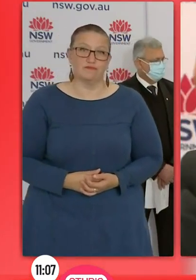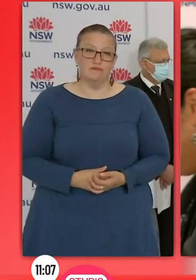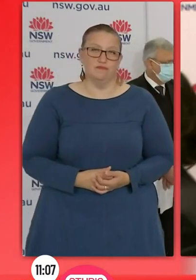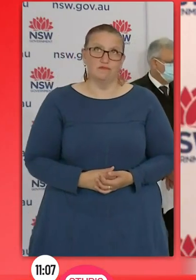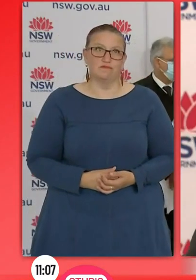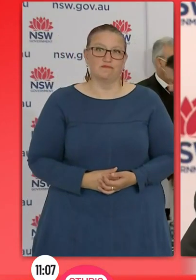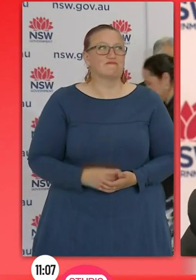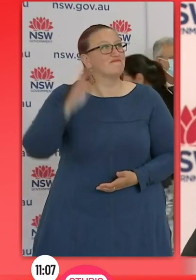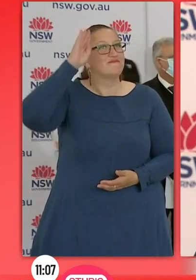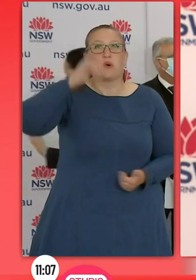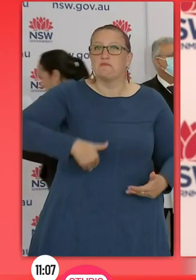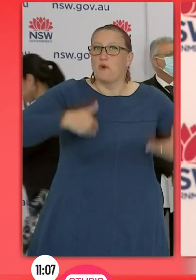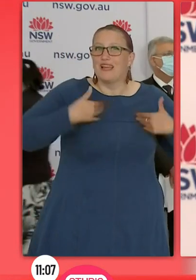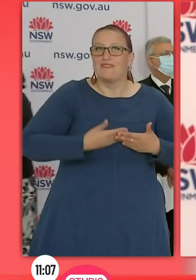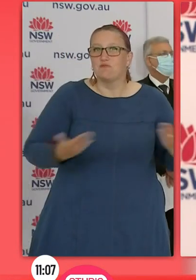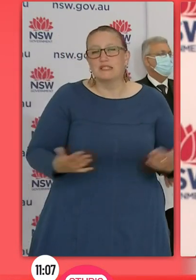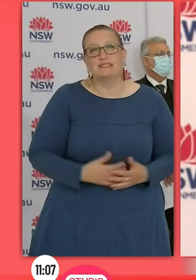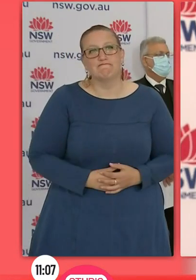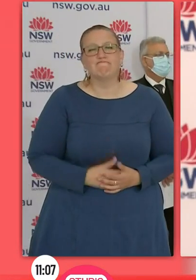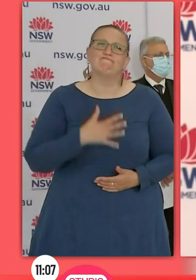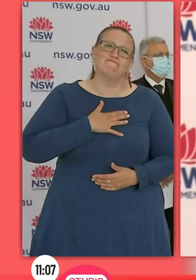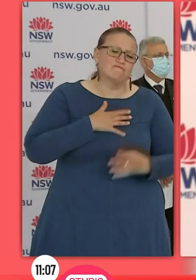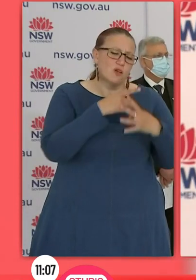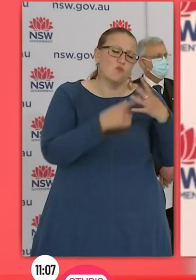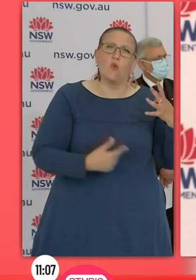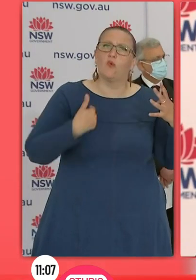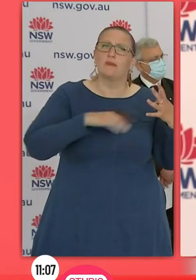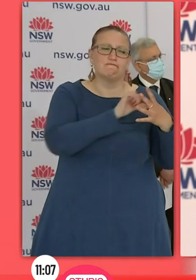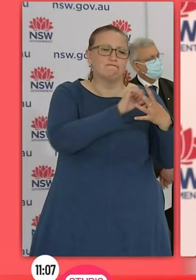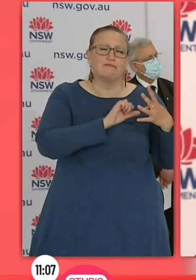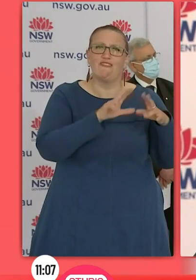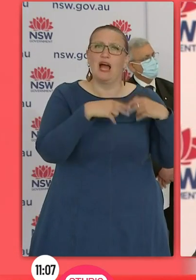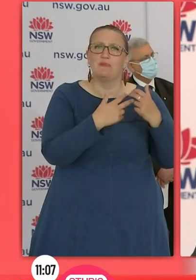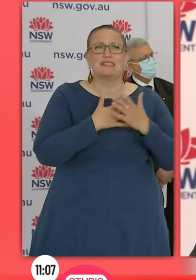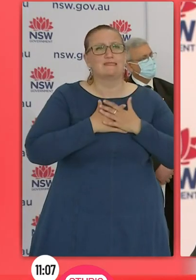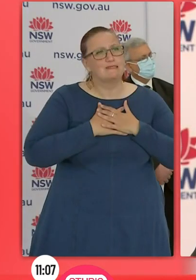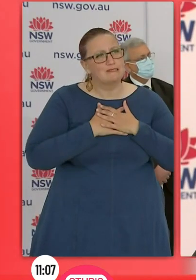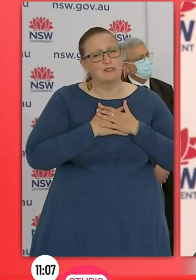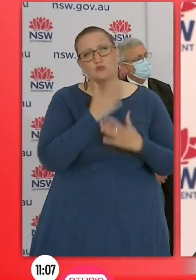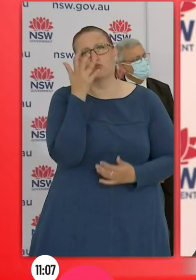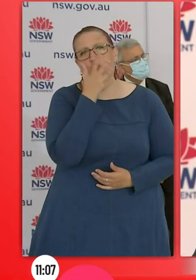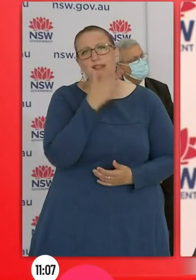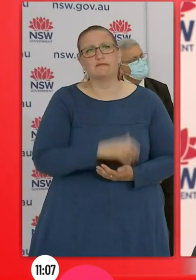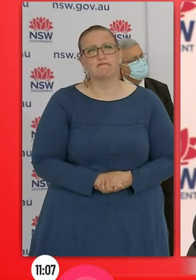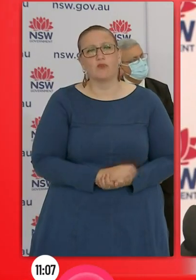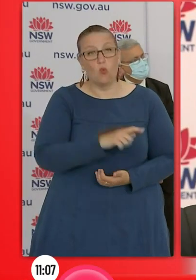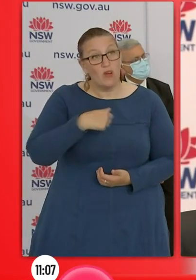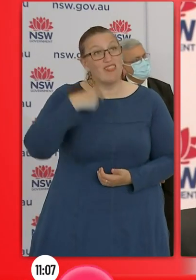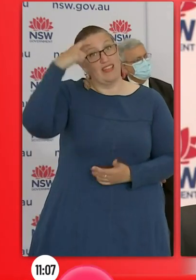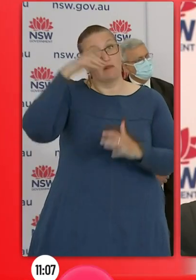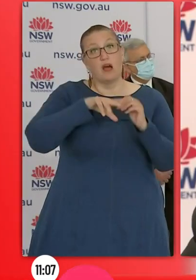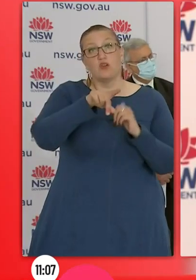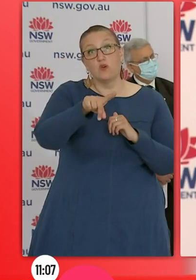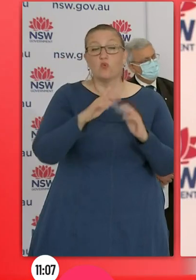Good morning and can I start by offering my condolences again to those families that lost loved ones. You remain in our thoughts and